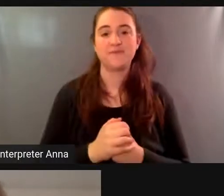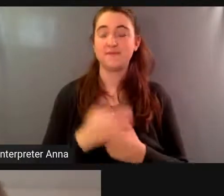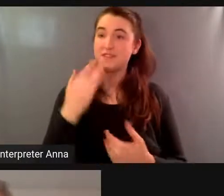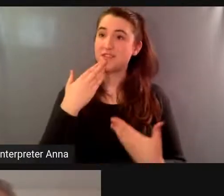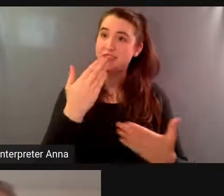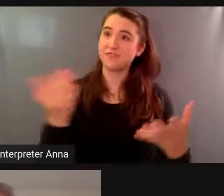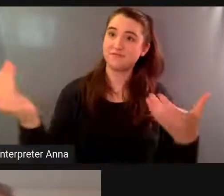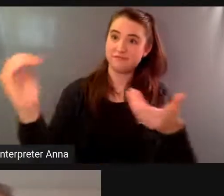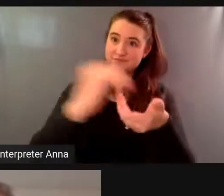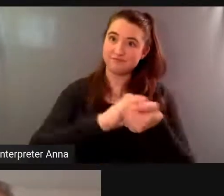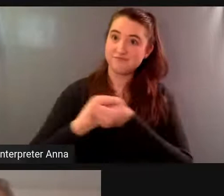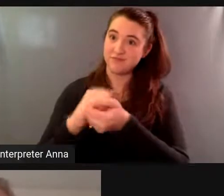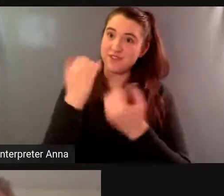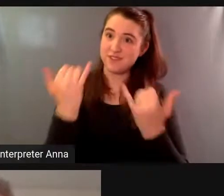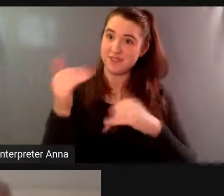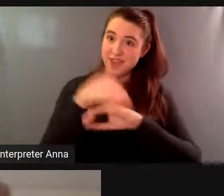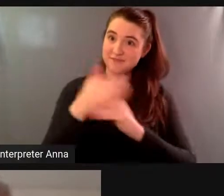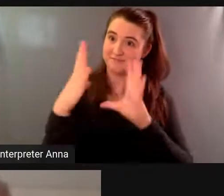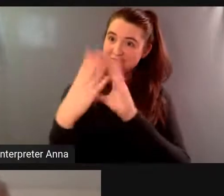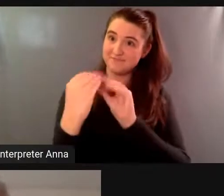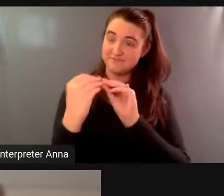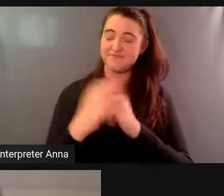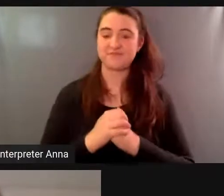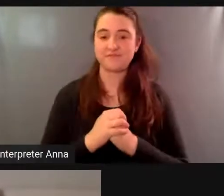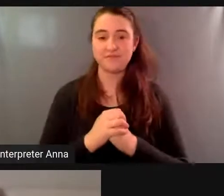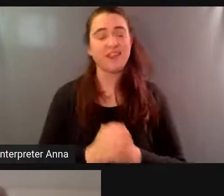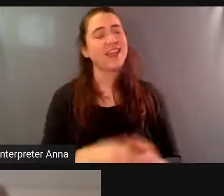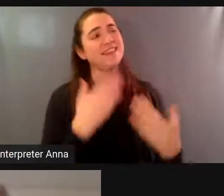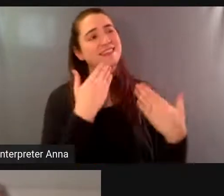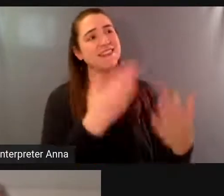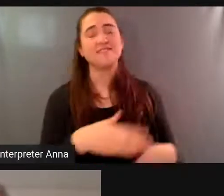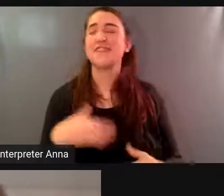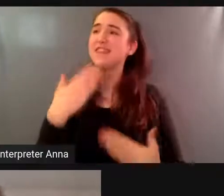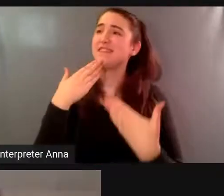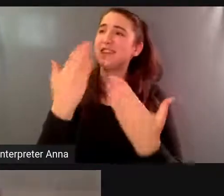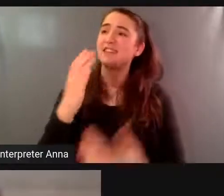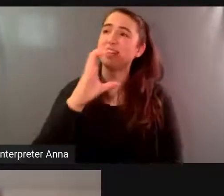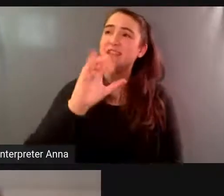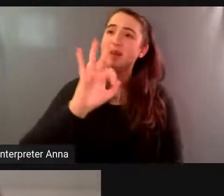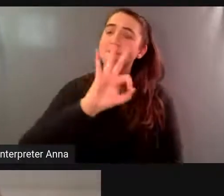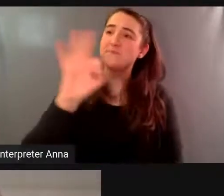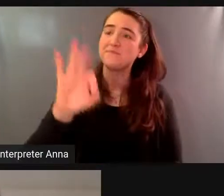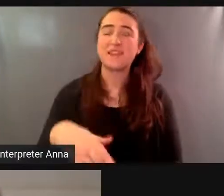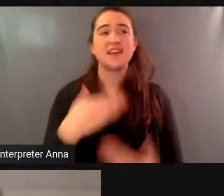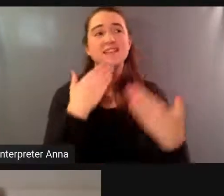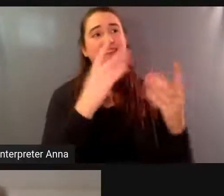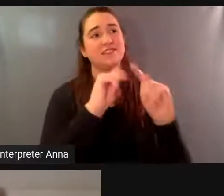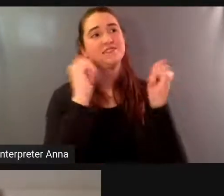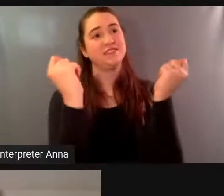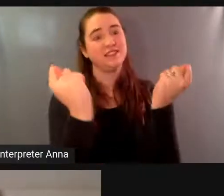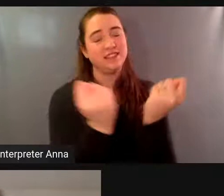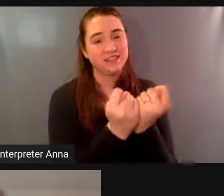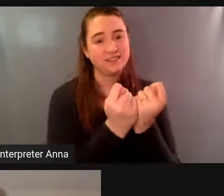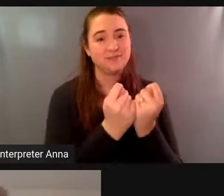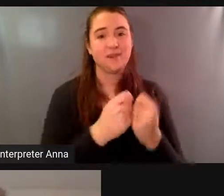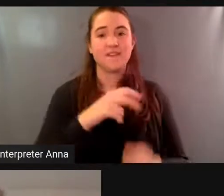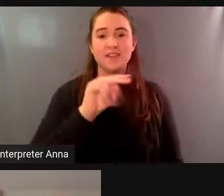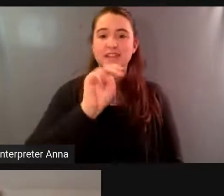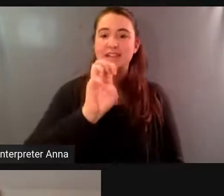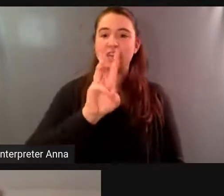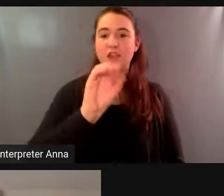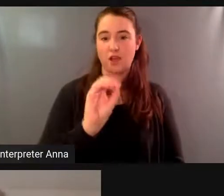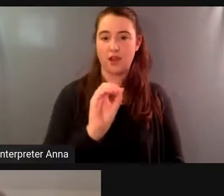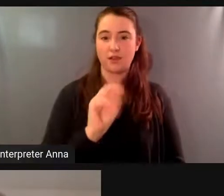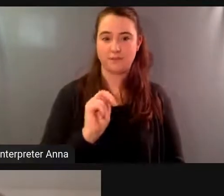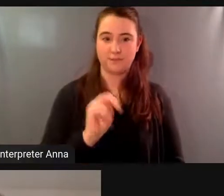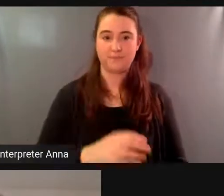you ben and uh thanks so much to the camden international film festival and also to the team at neon uh just a quick